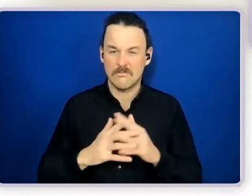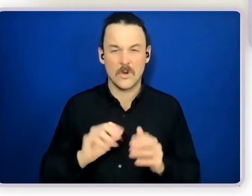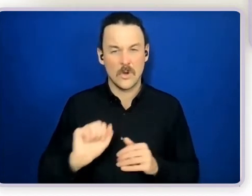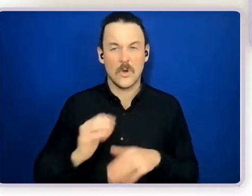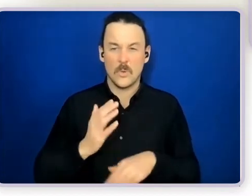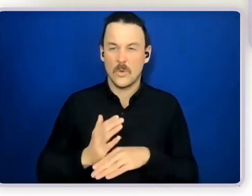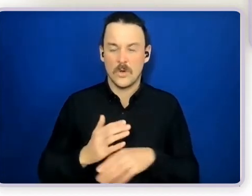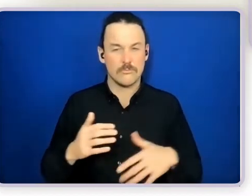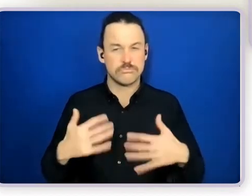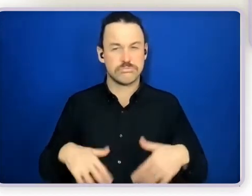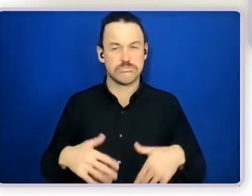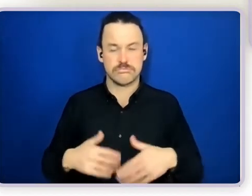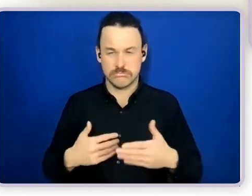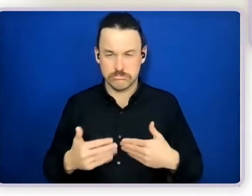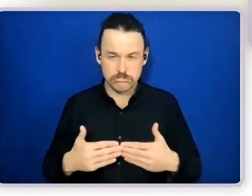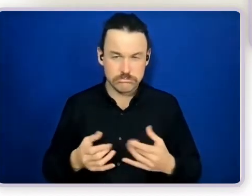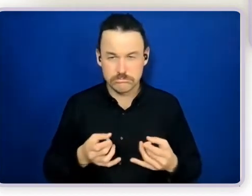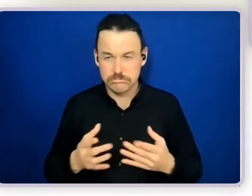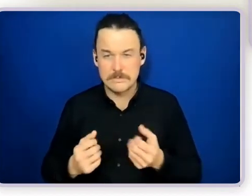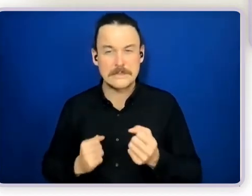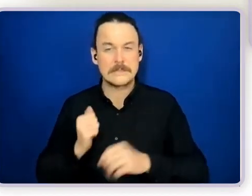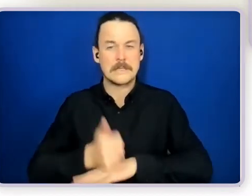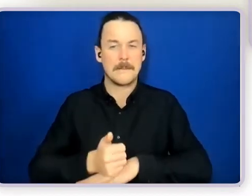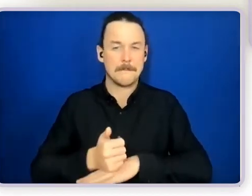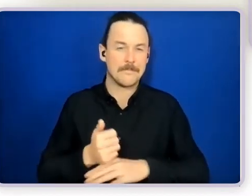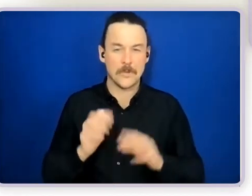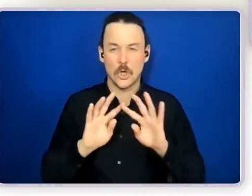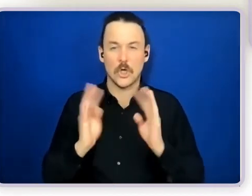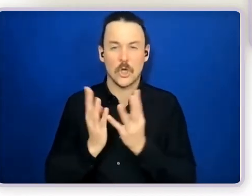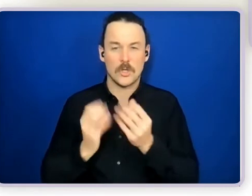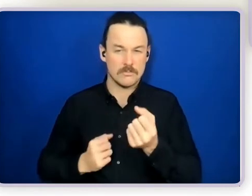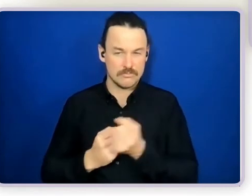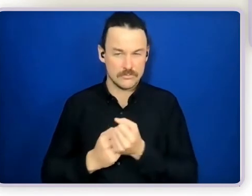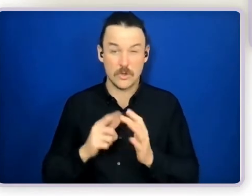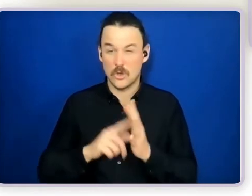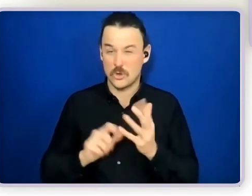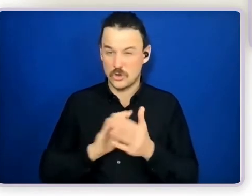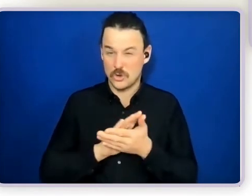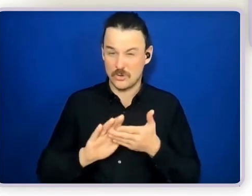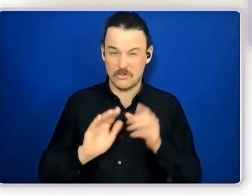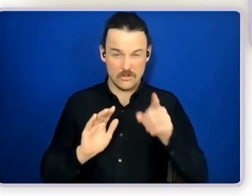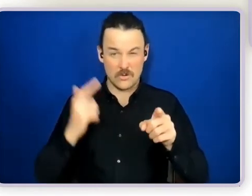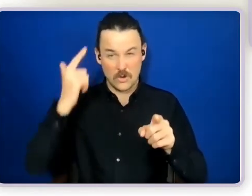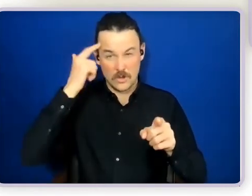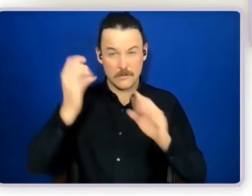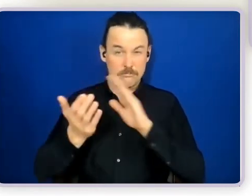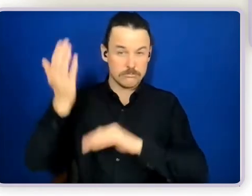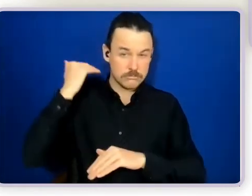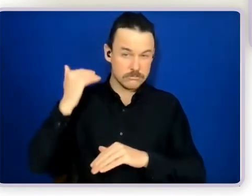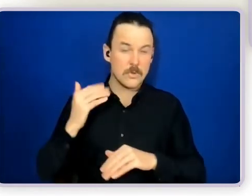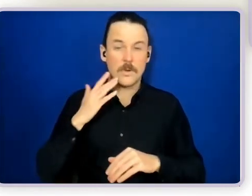she initiated essentially the idea of a circle of friends was brought about. She was a 28 year old woman living in a geriatric ward